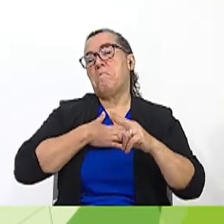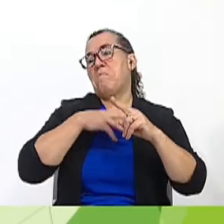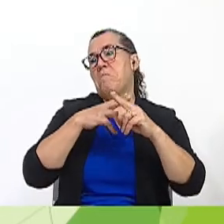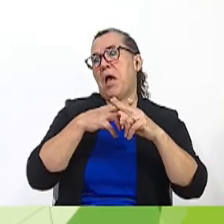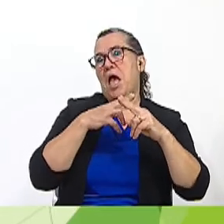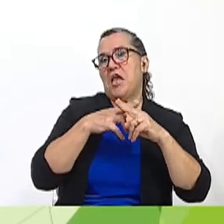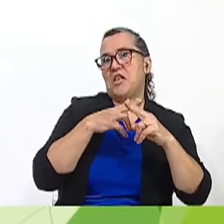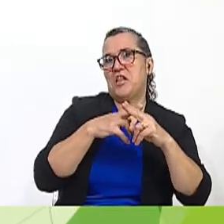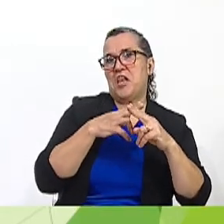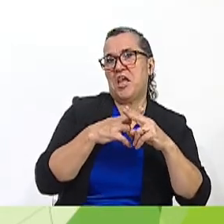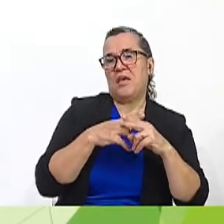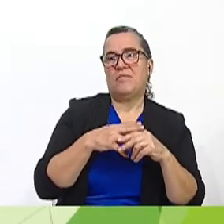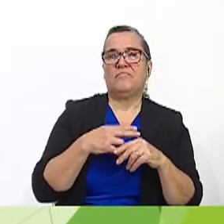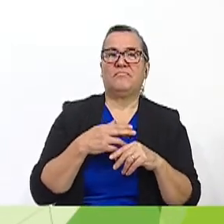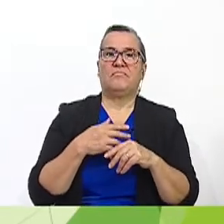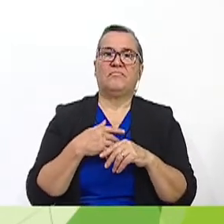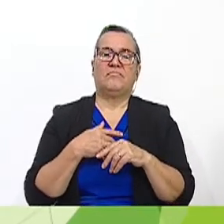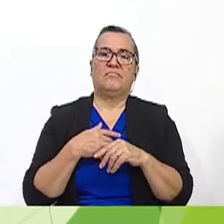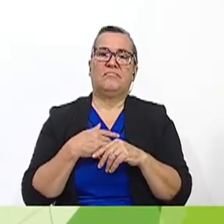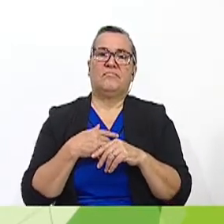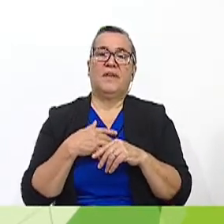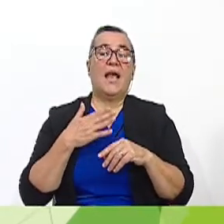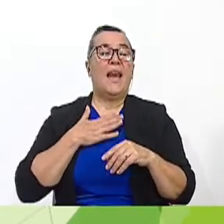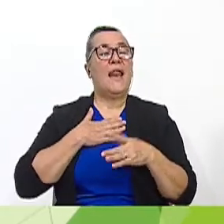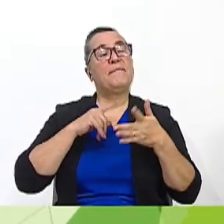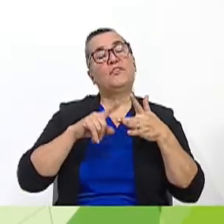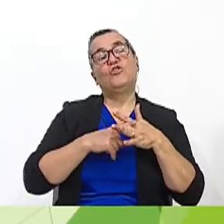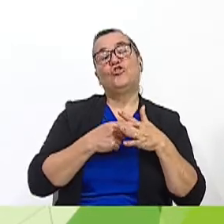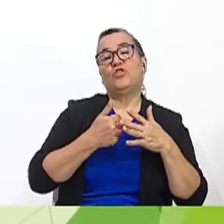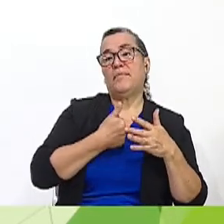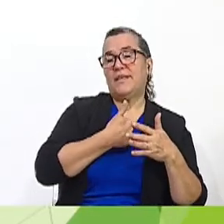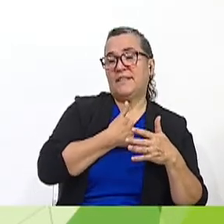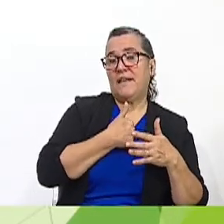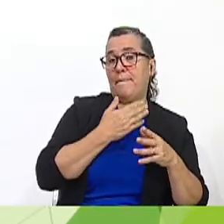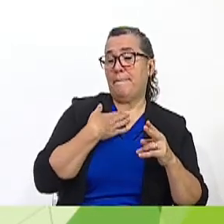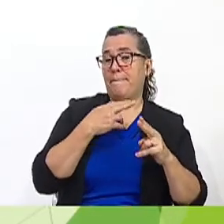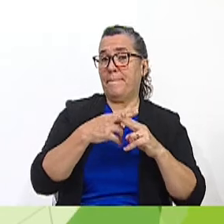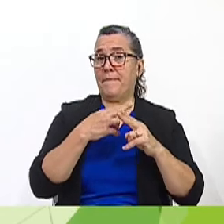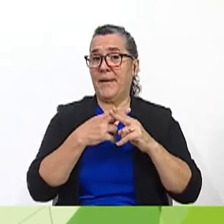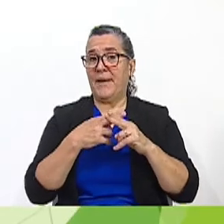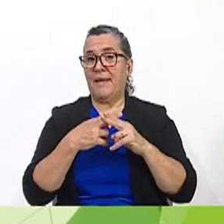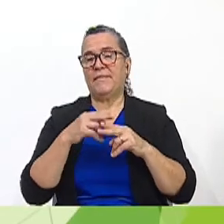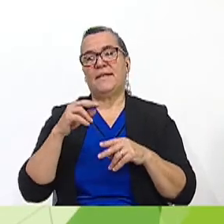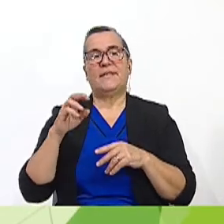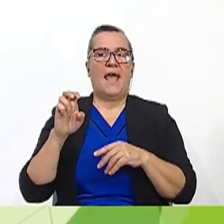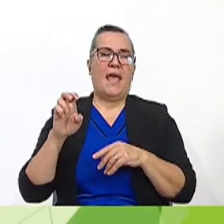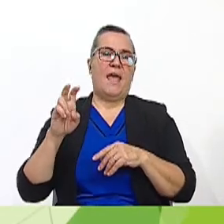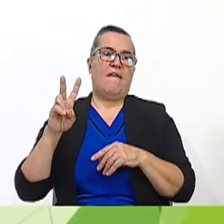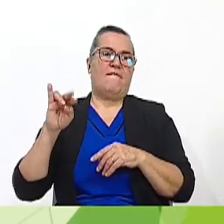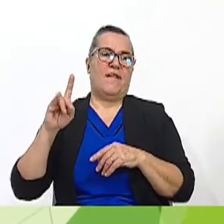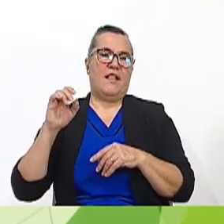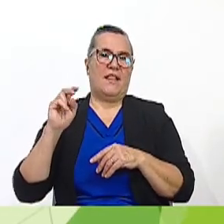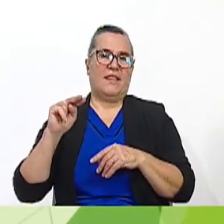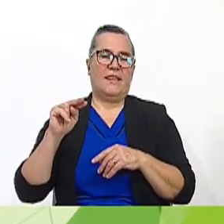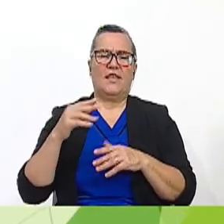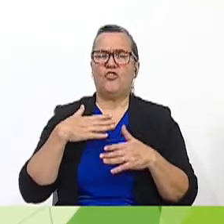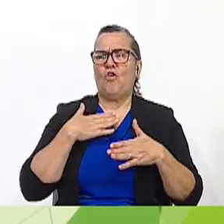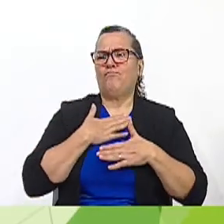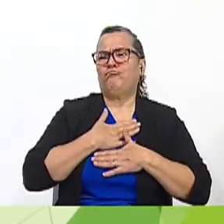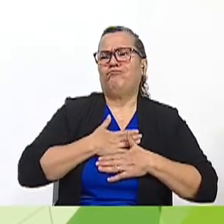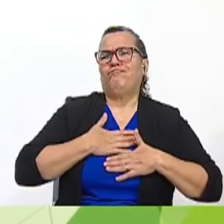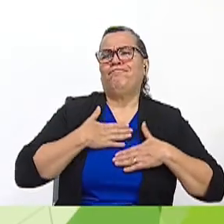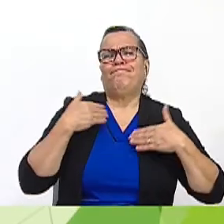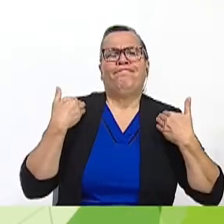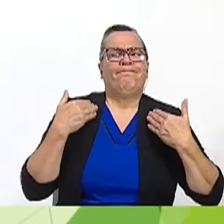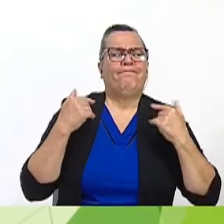uh, let me introduce myself. My name is Evelyn, and I am delighted to be here